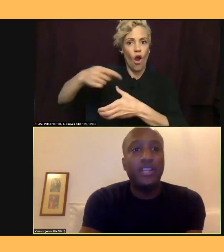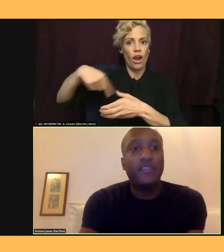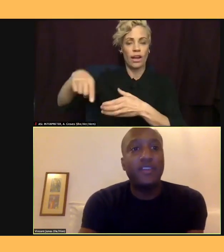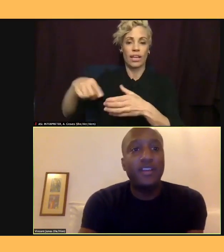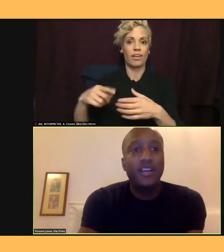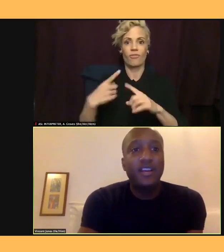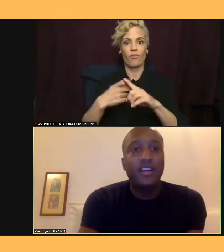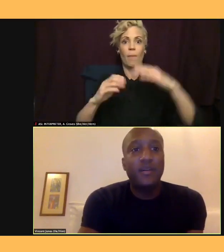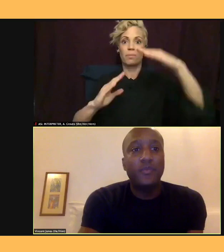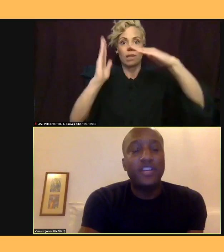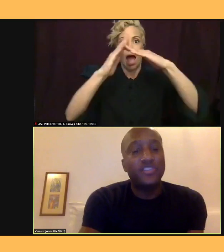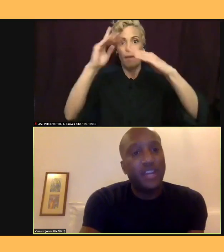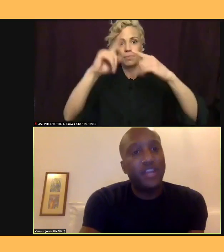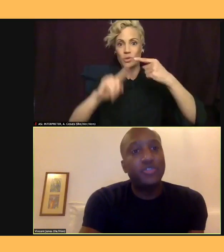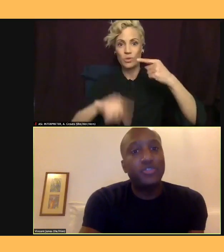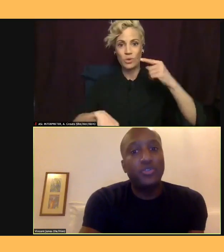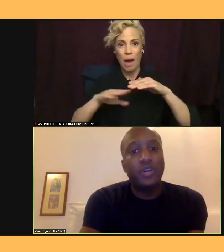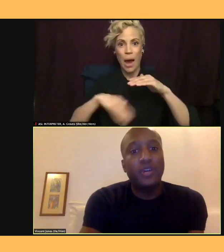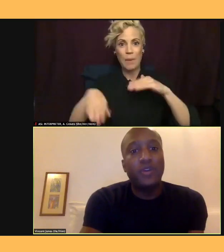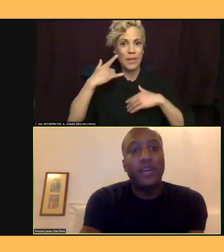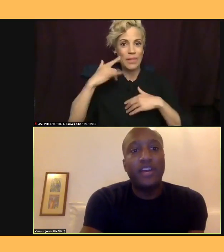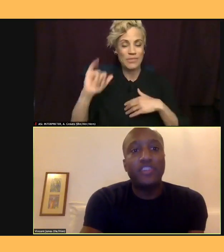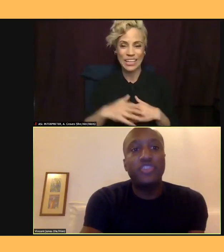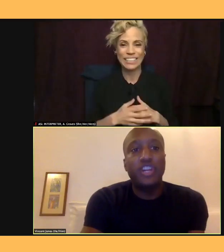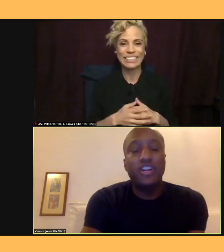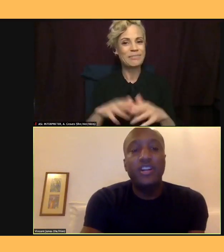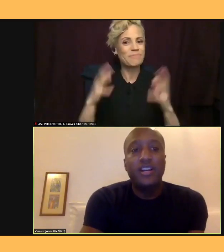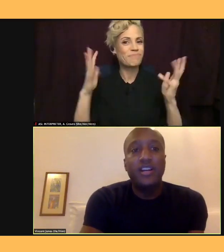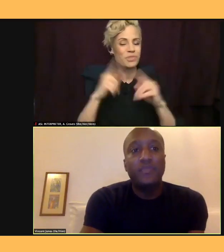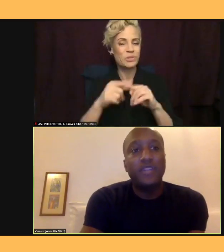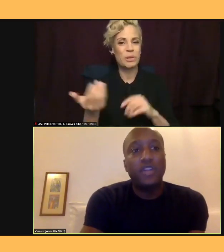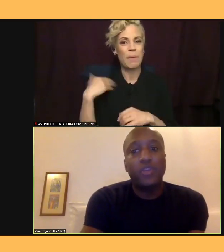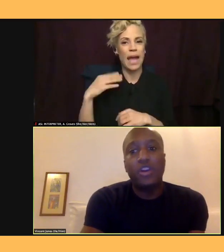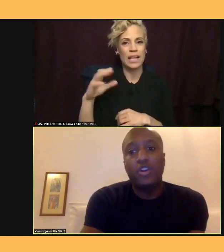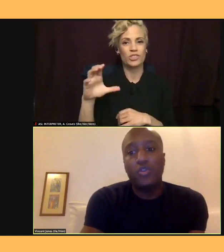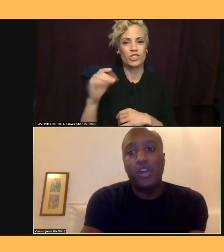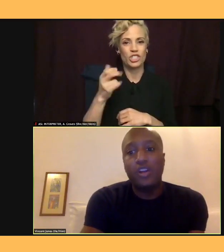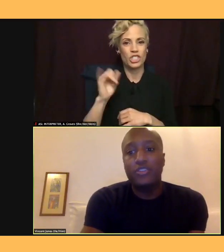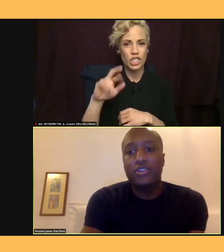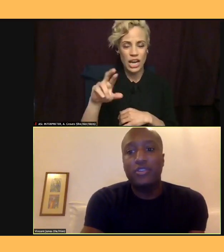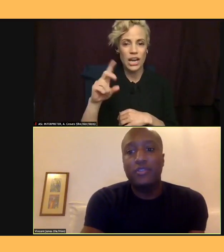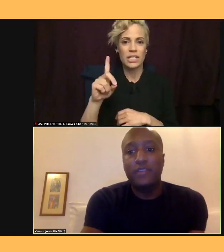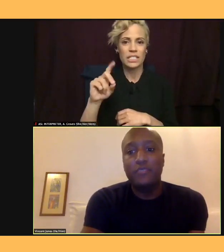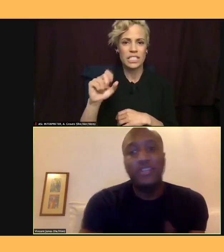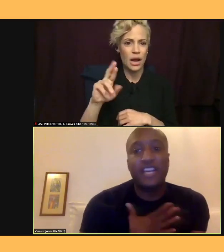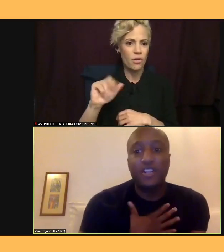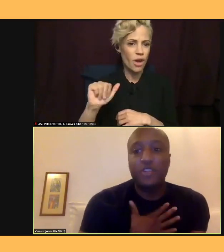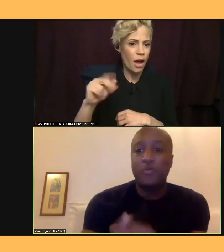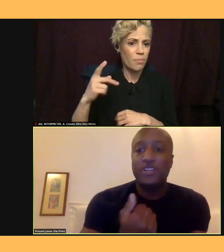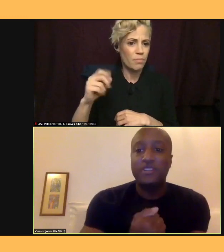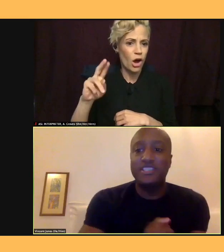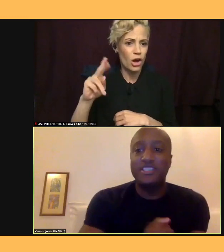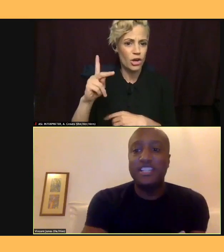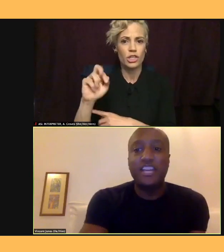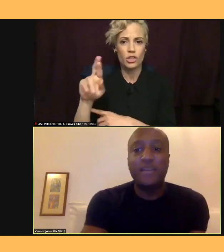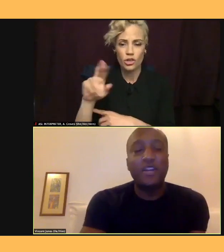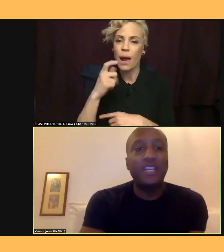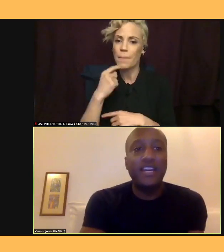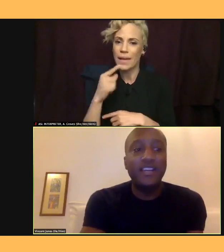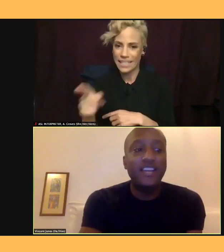shout out to our past chair, Darryl Parker, who I also miss had a moment when he said his name, hear him again.